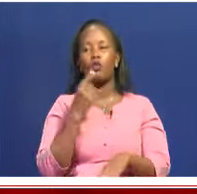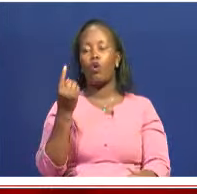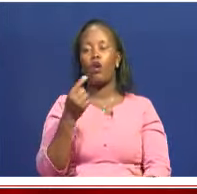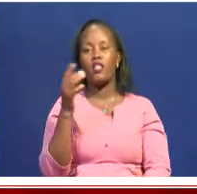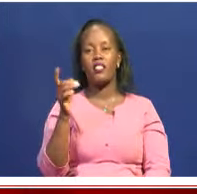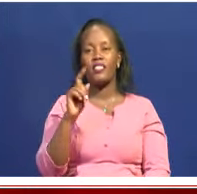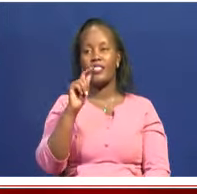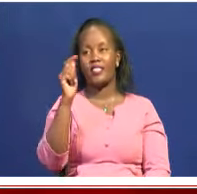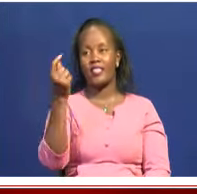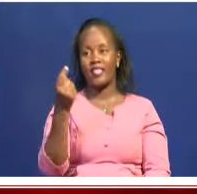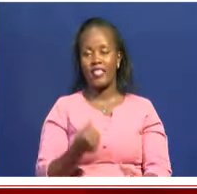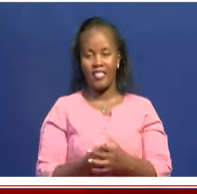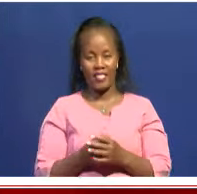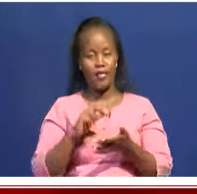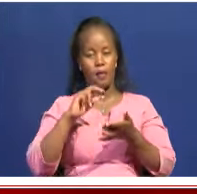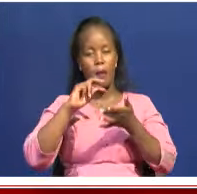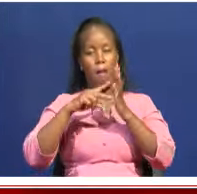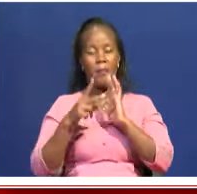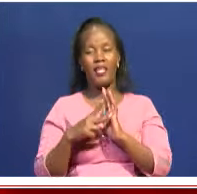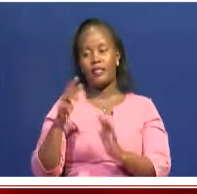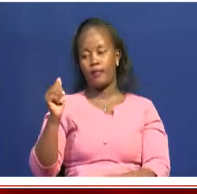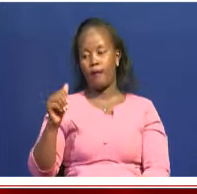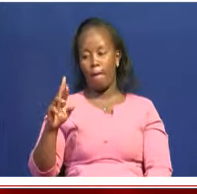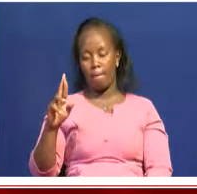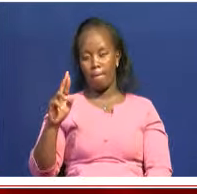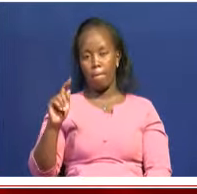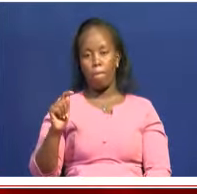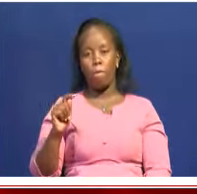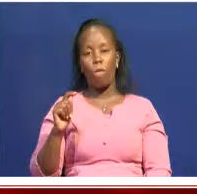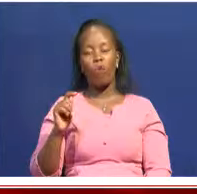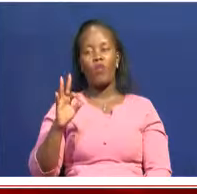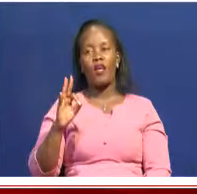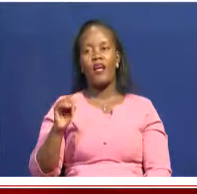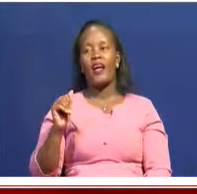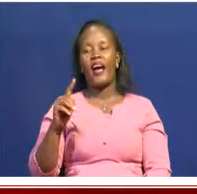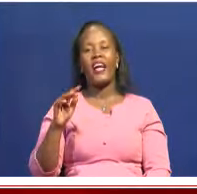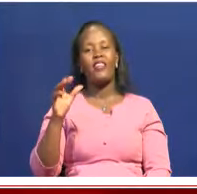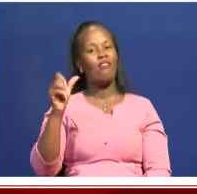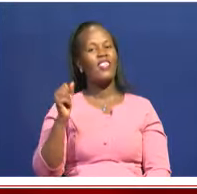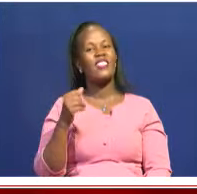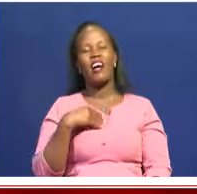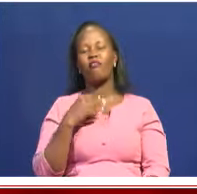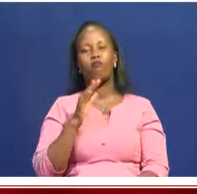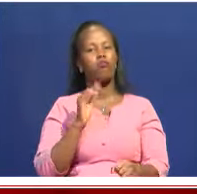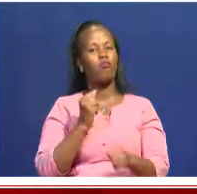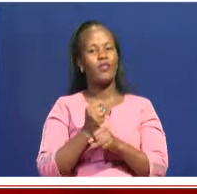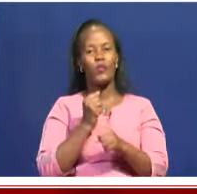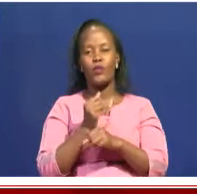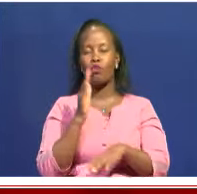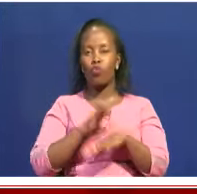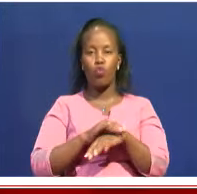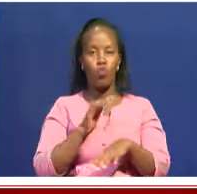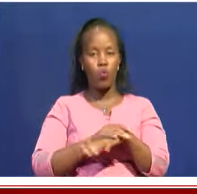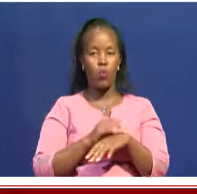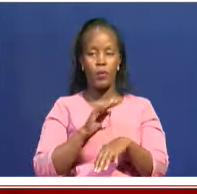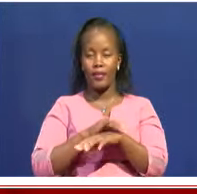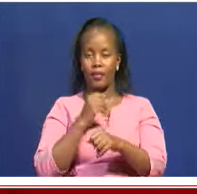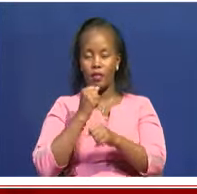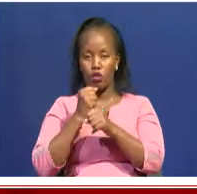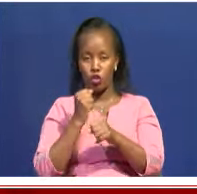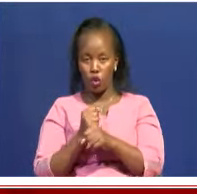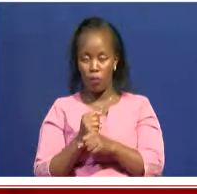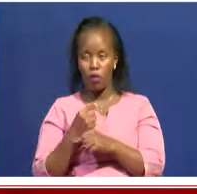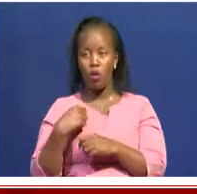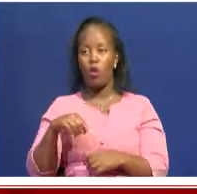So we take these artifacts very seriously. And the fact that some of them are artifacts have been stolen and they're not here anymore. And as